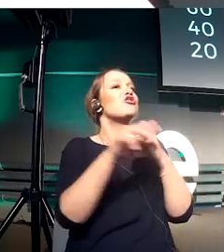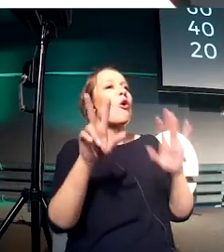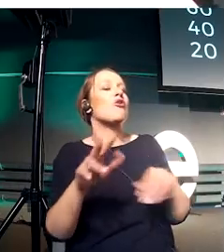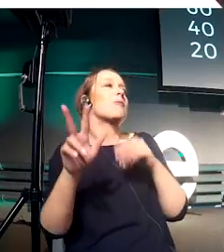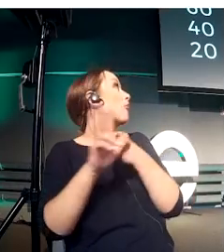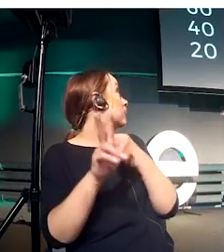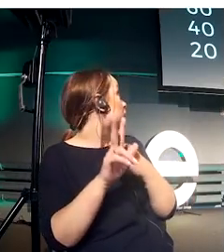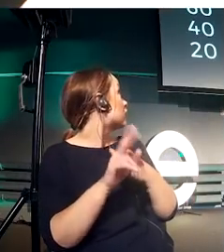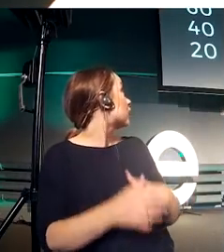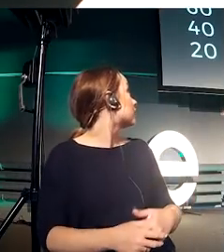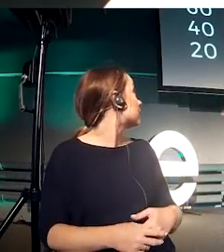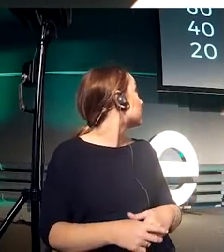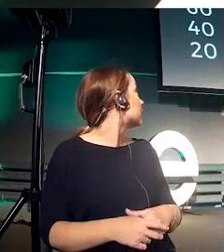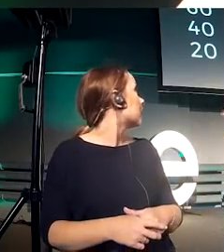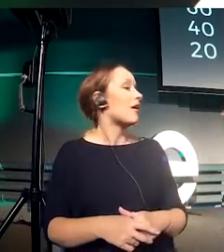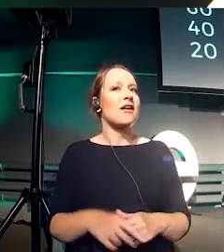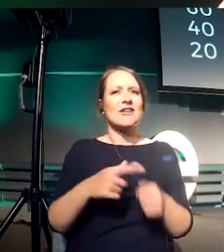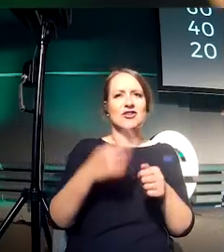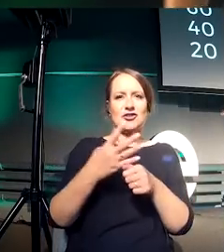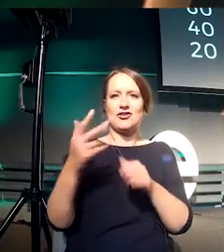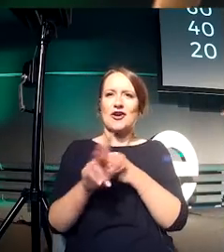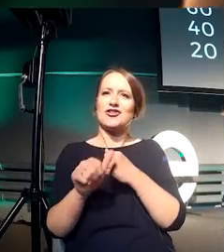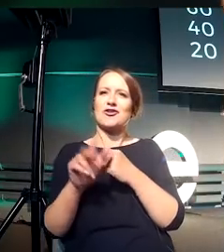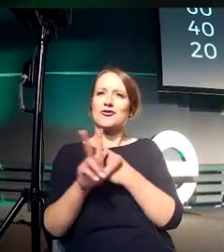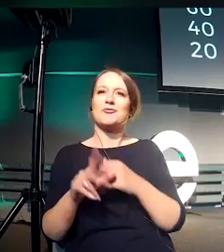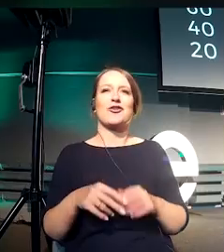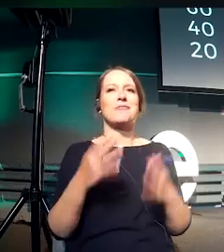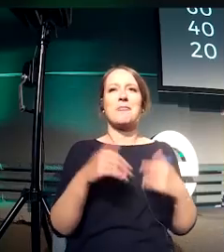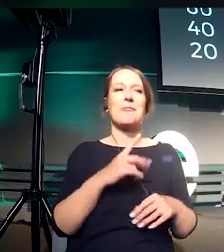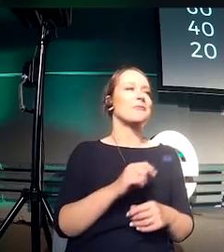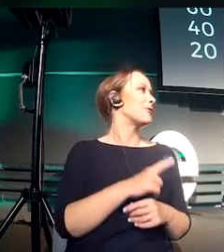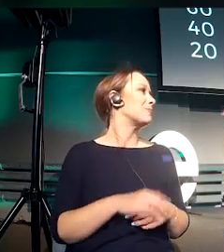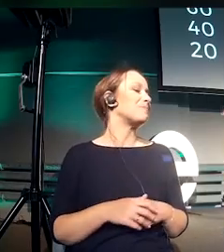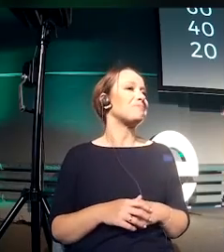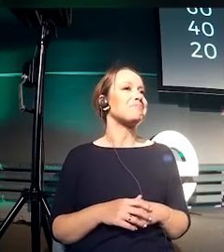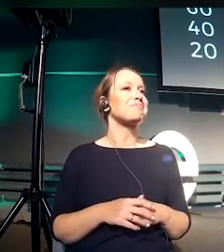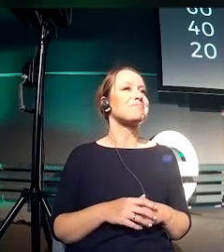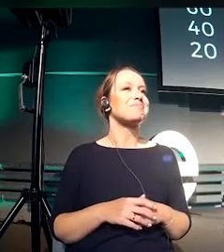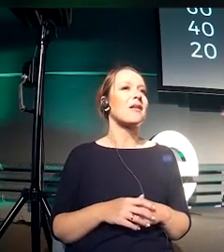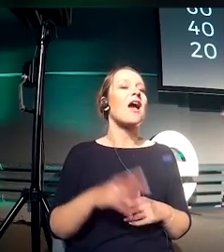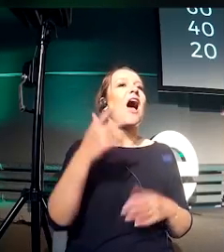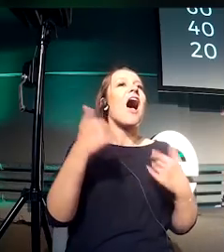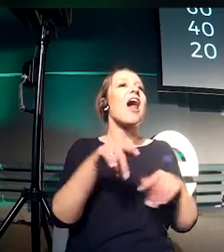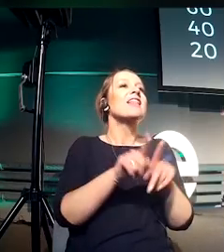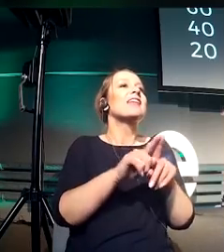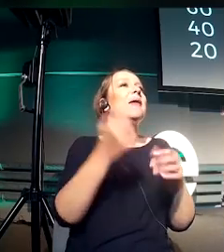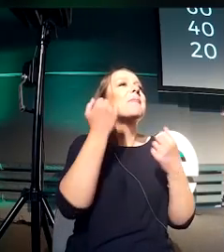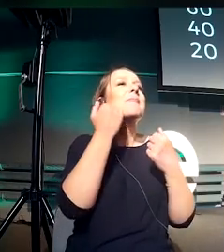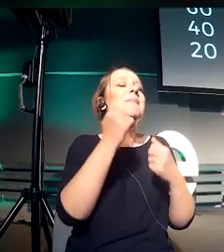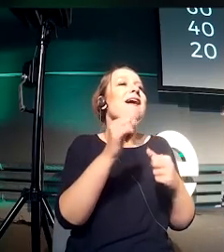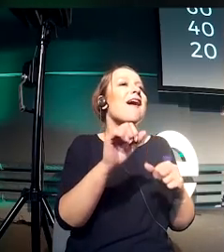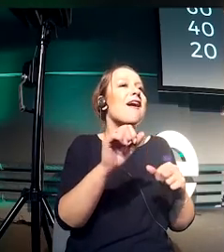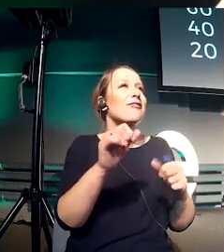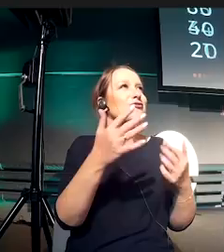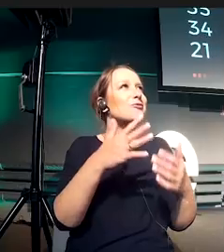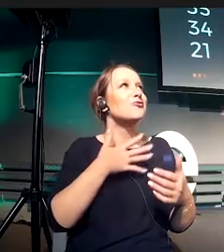harder on this screen to understand, but this kind of gives you a very smooth gradient that has equal